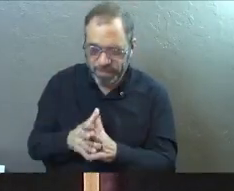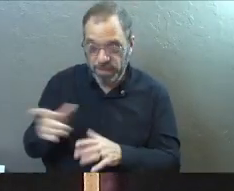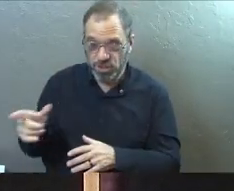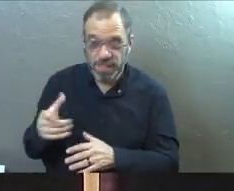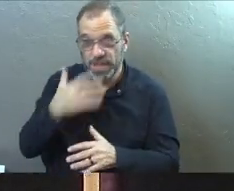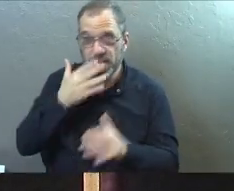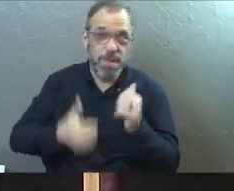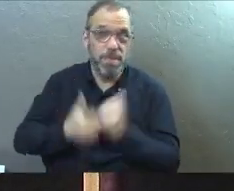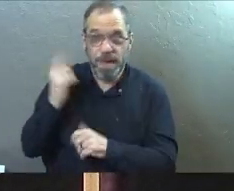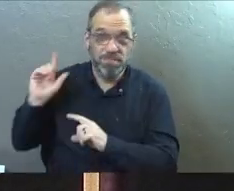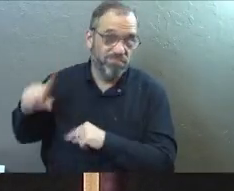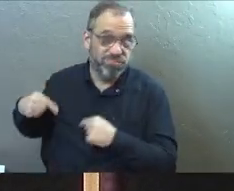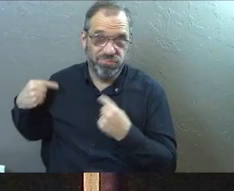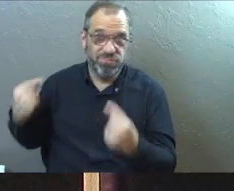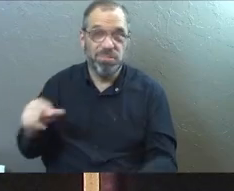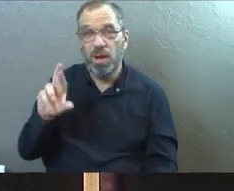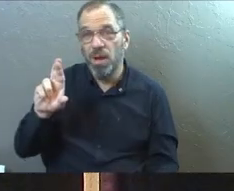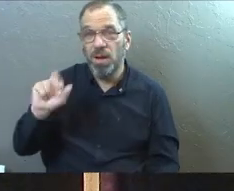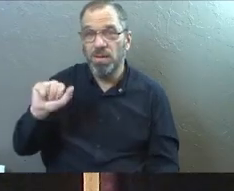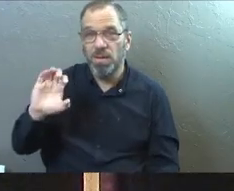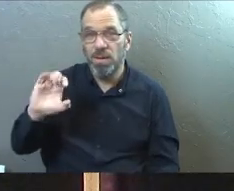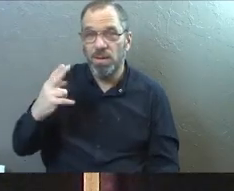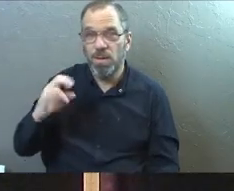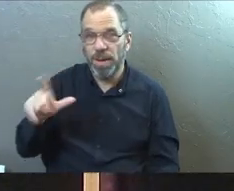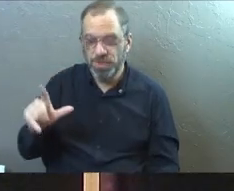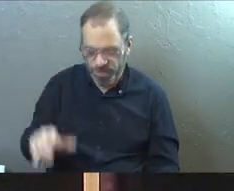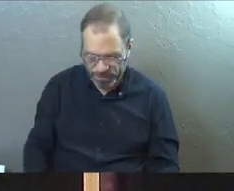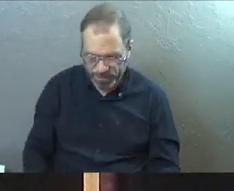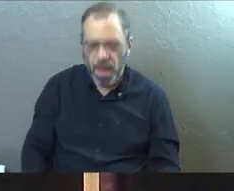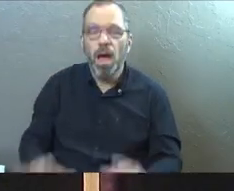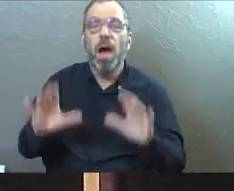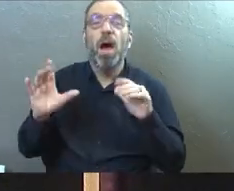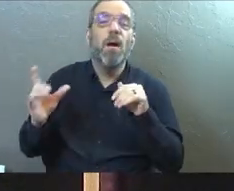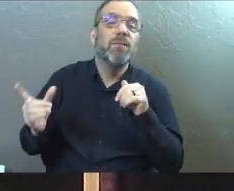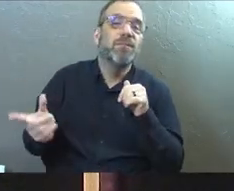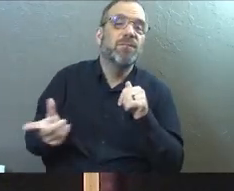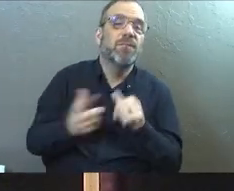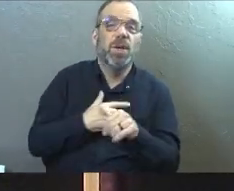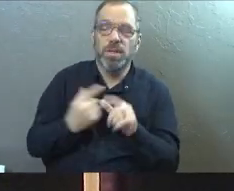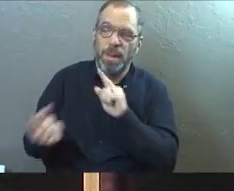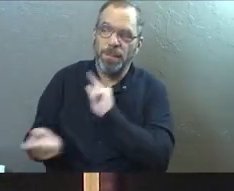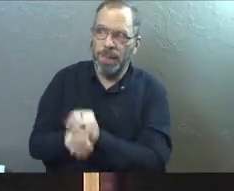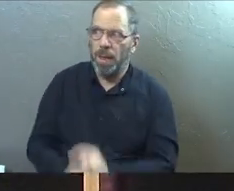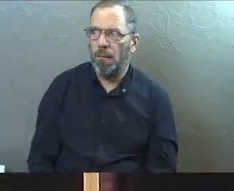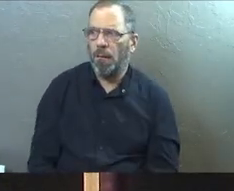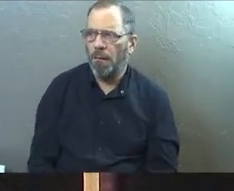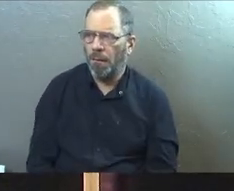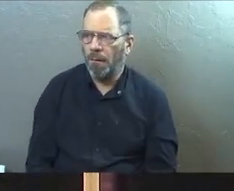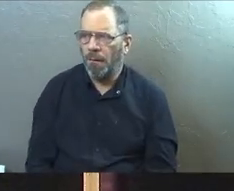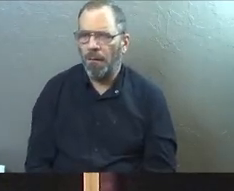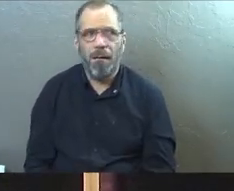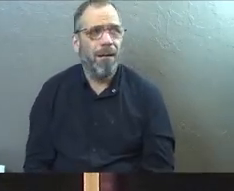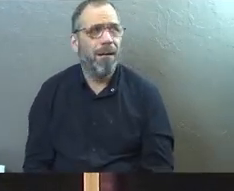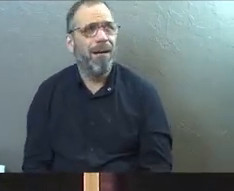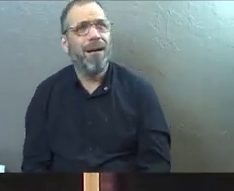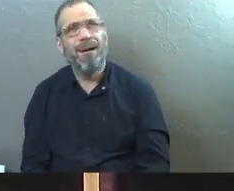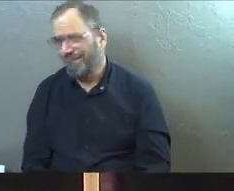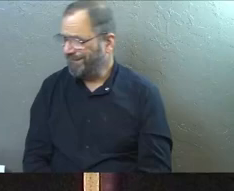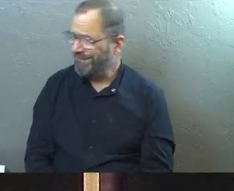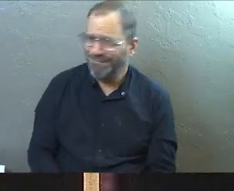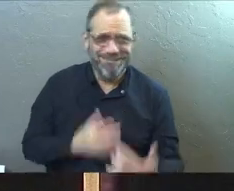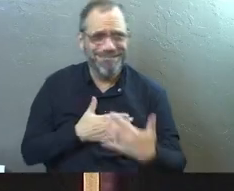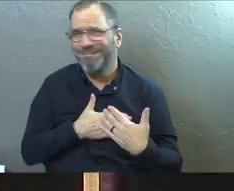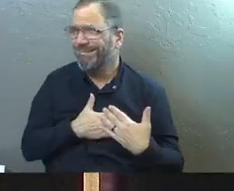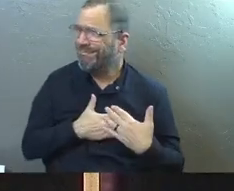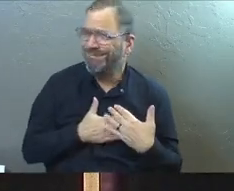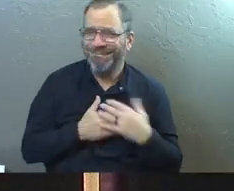She really is the best ever. And so when I first saw Rachel, was like, dang, that girl's shooey. You